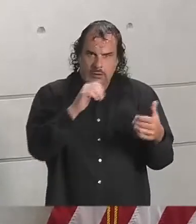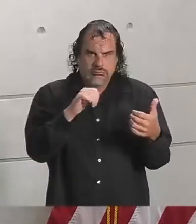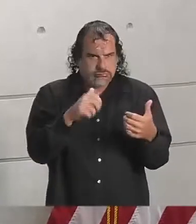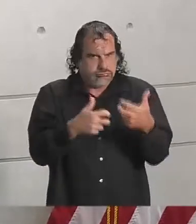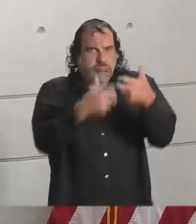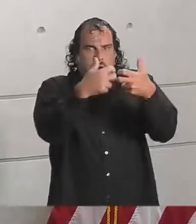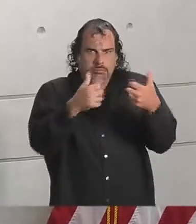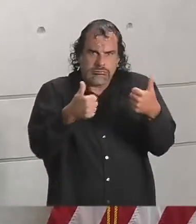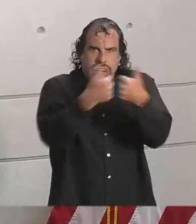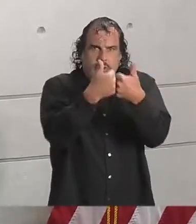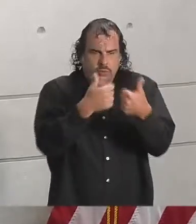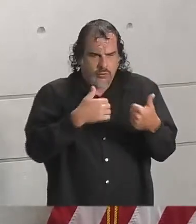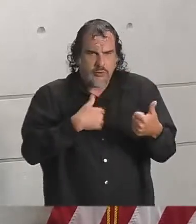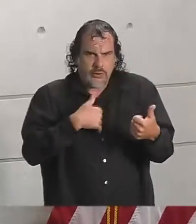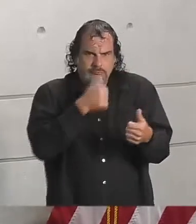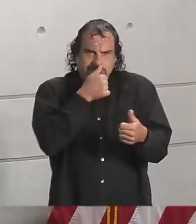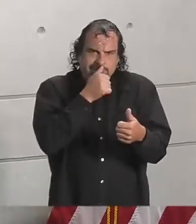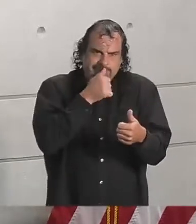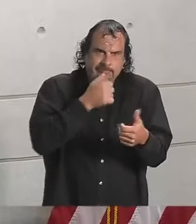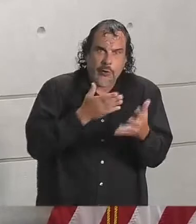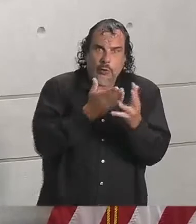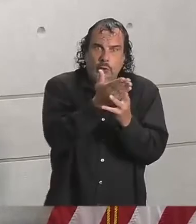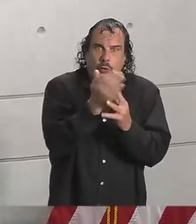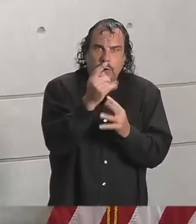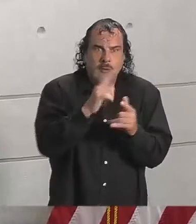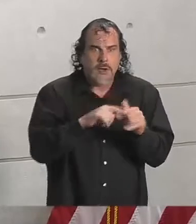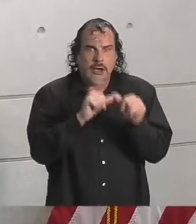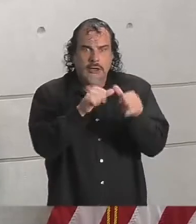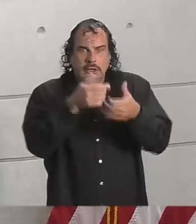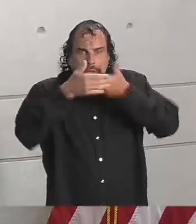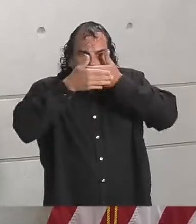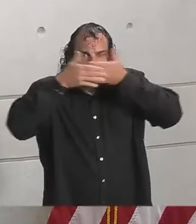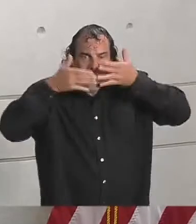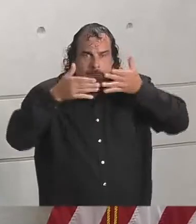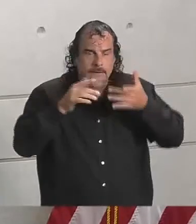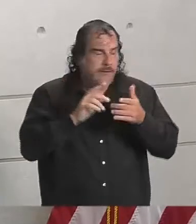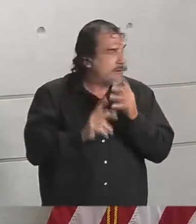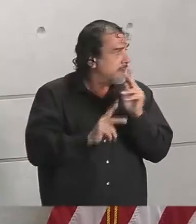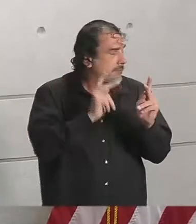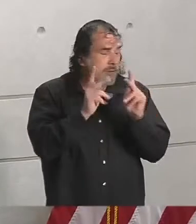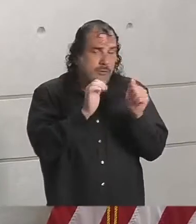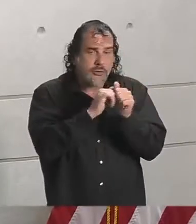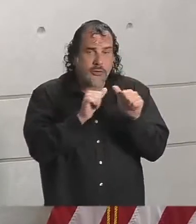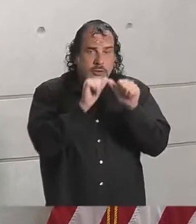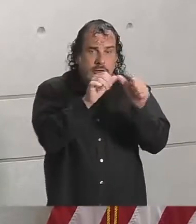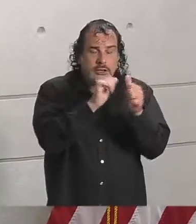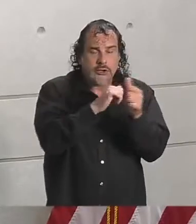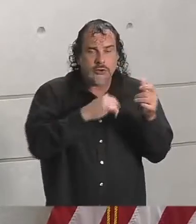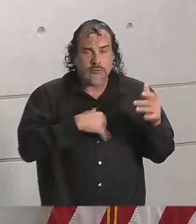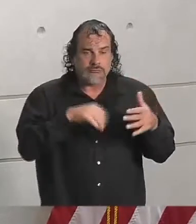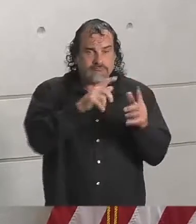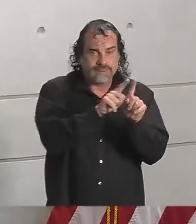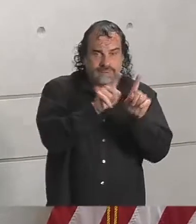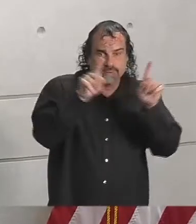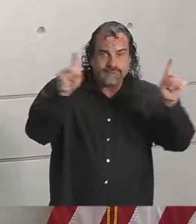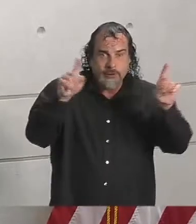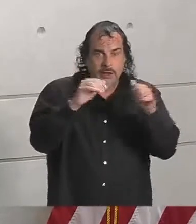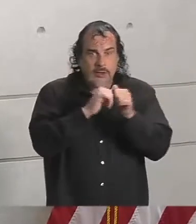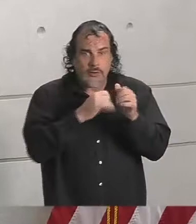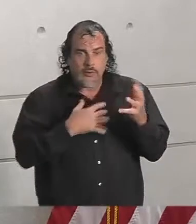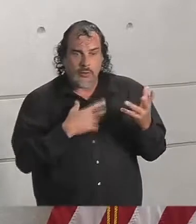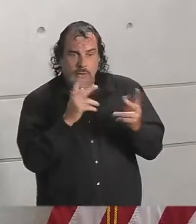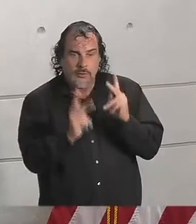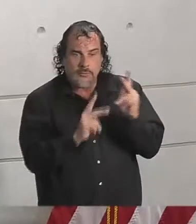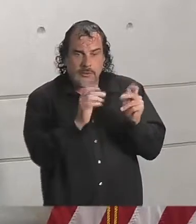continue to work through it, but we want people to continue to wear your mask. We want people to continue to socially distance. We want people to continue to